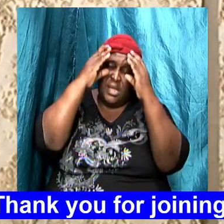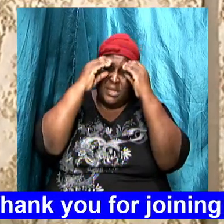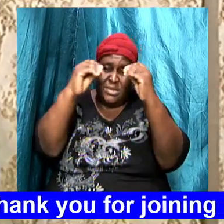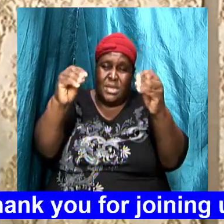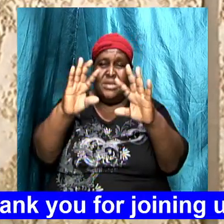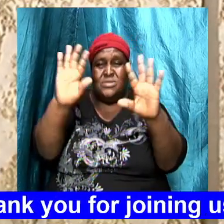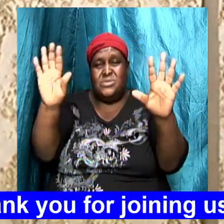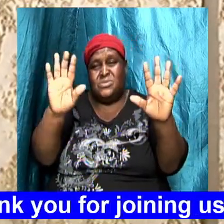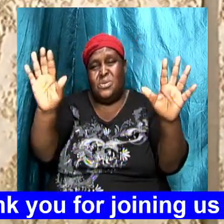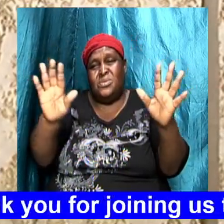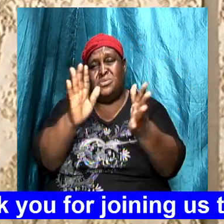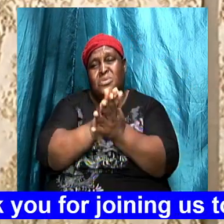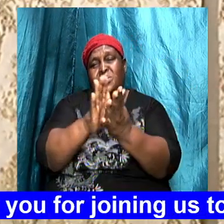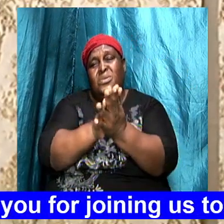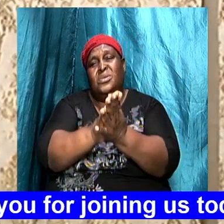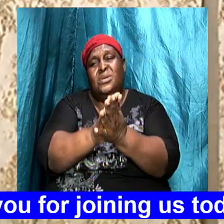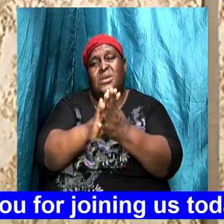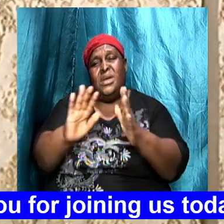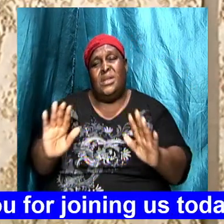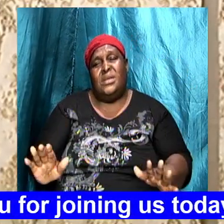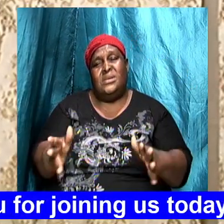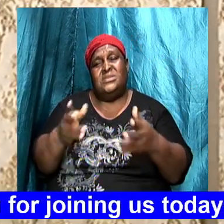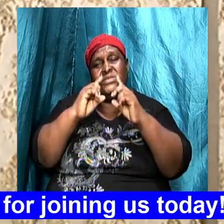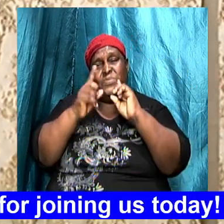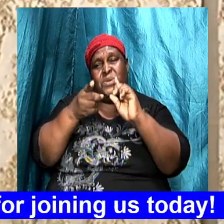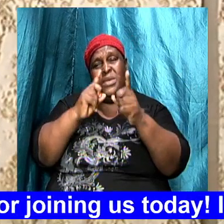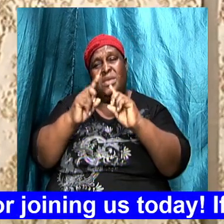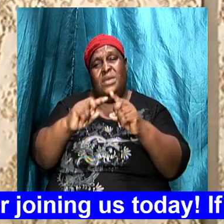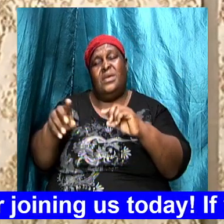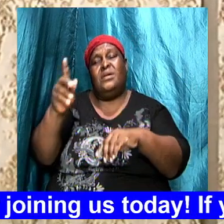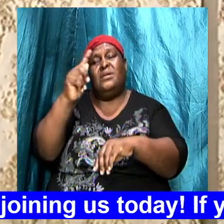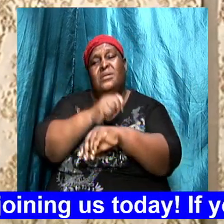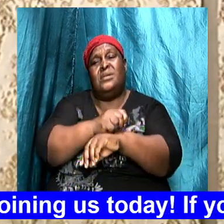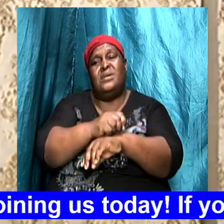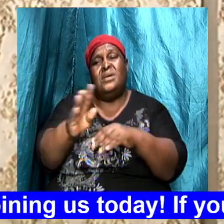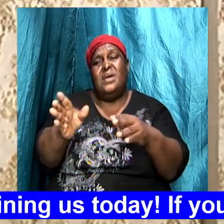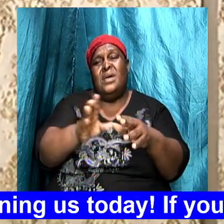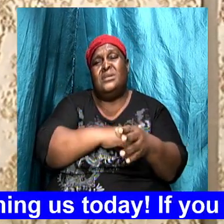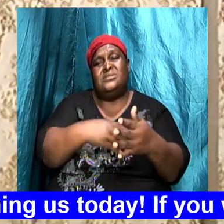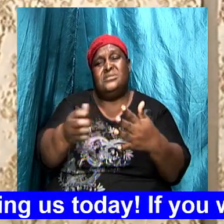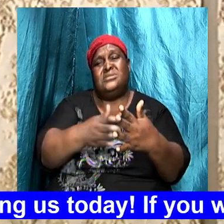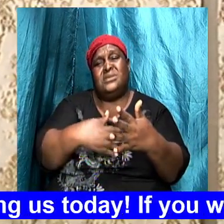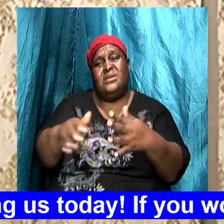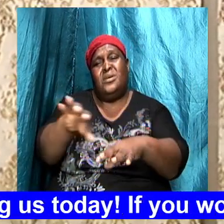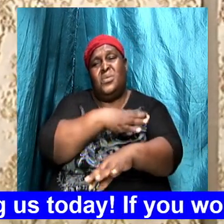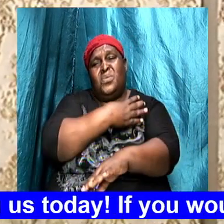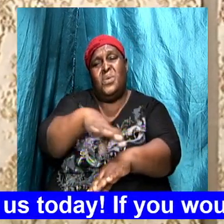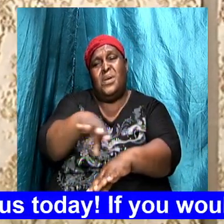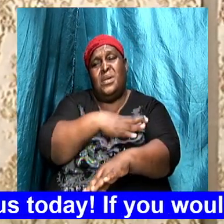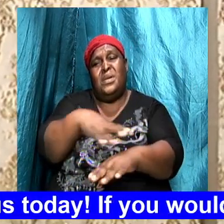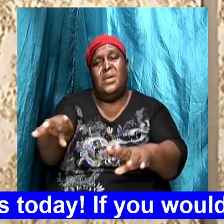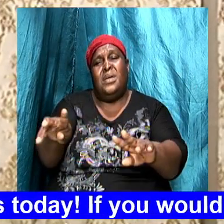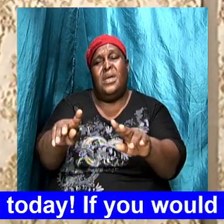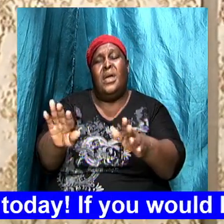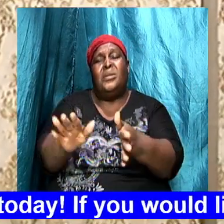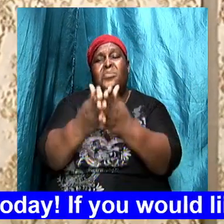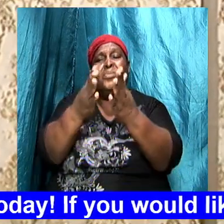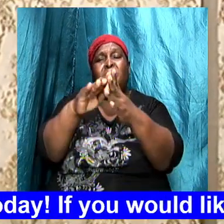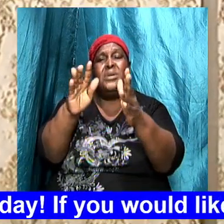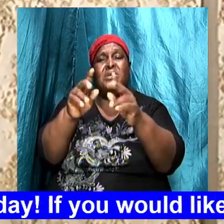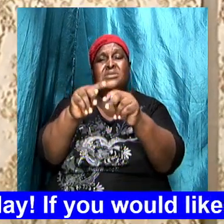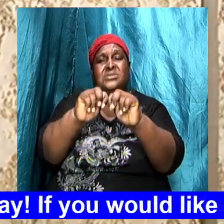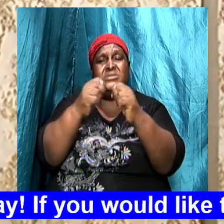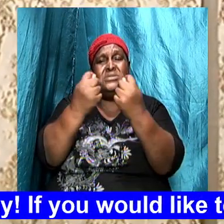and to exhort in the assembly and to sing on the choir and praise team or wherever we sing that love